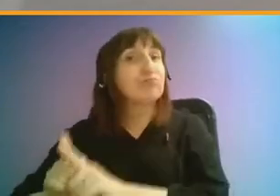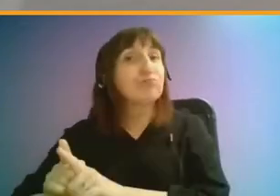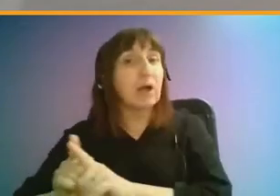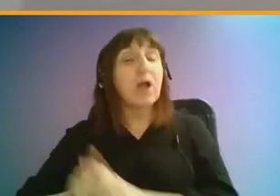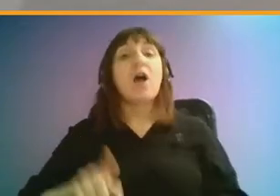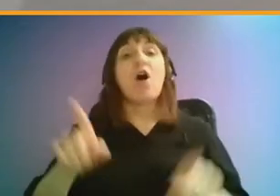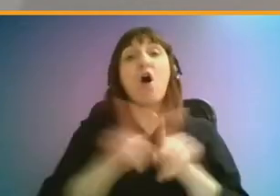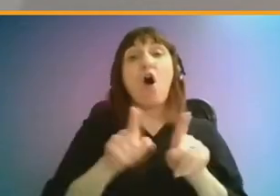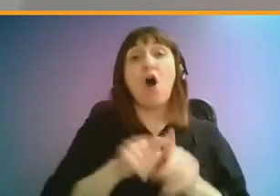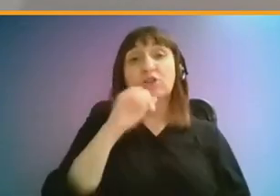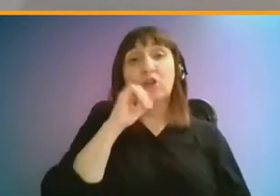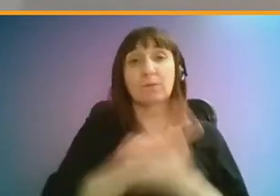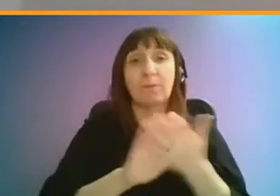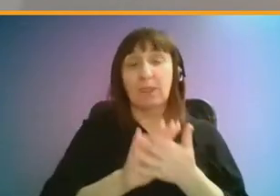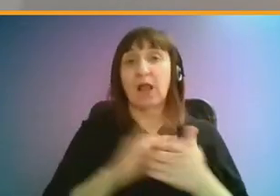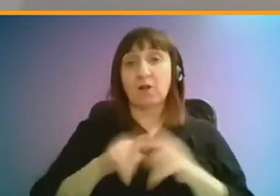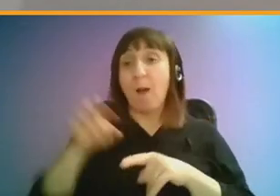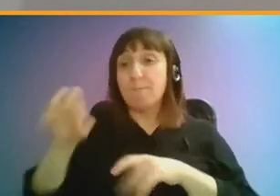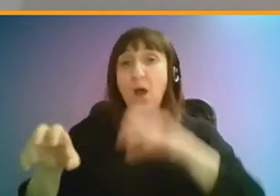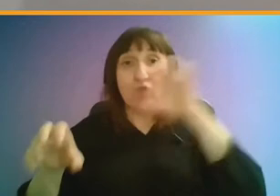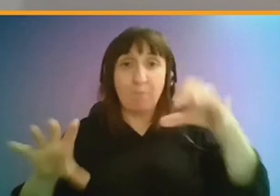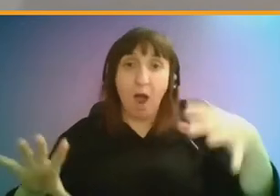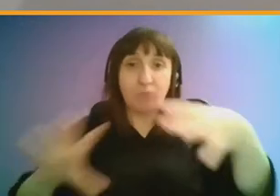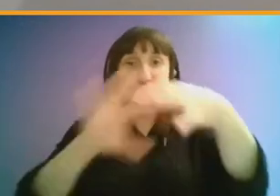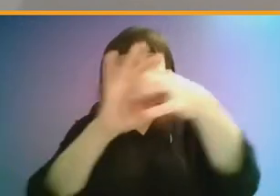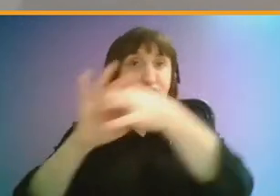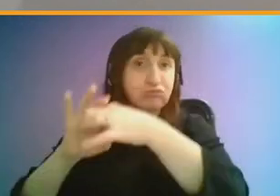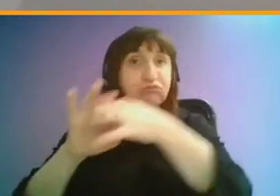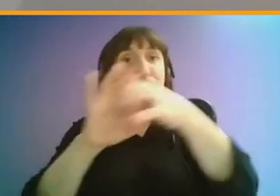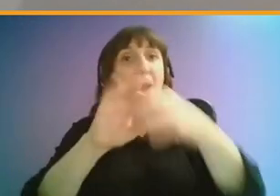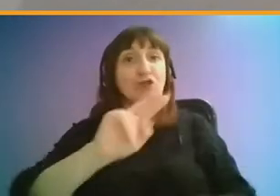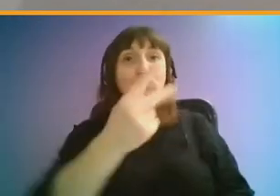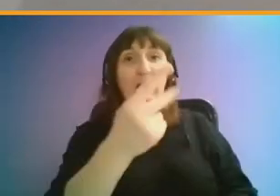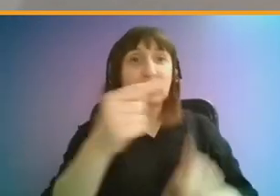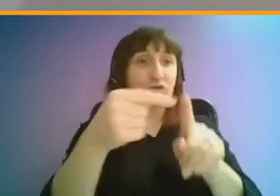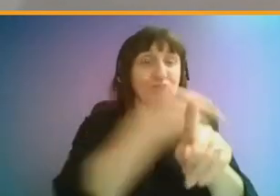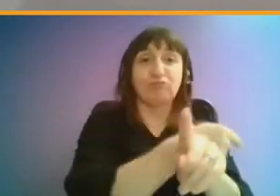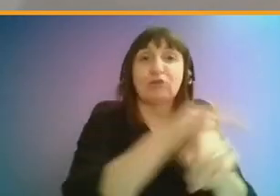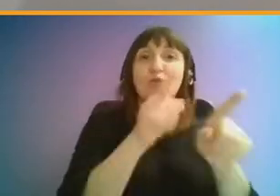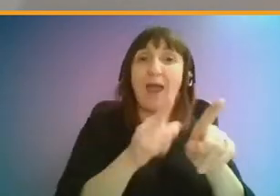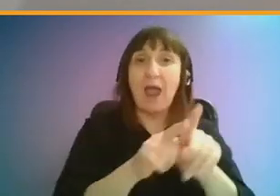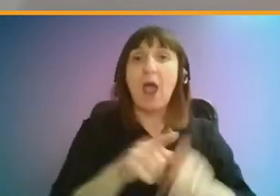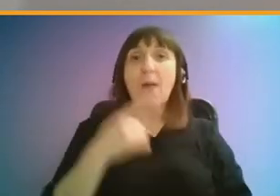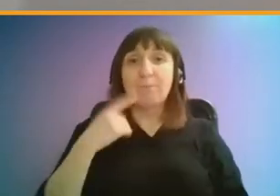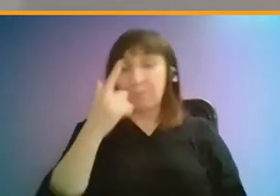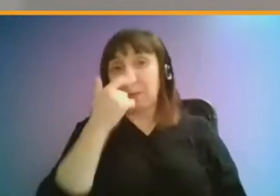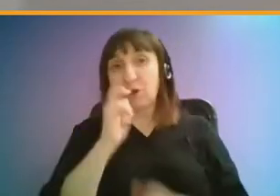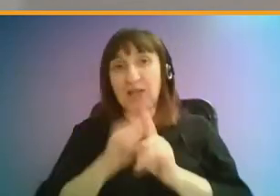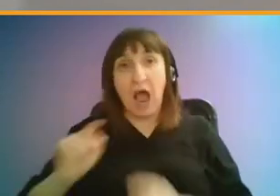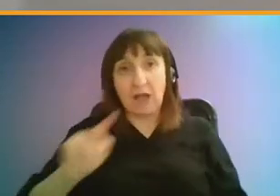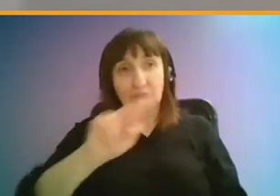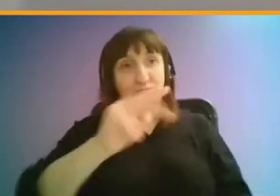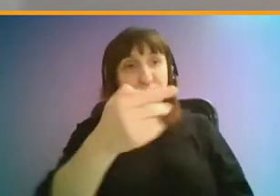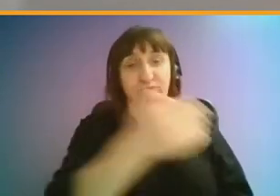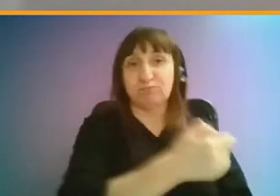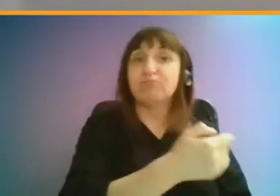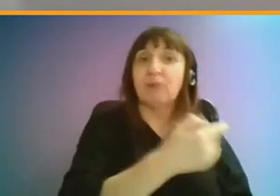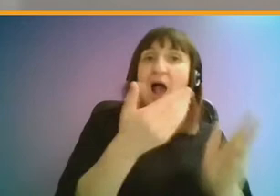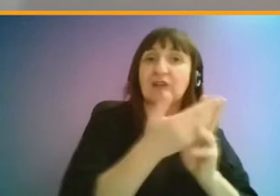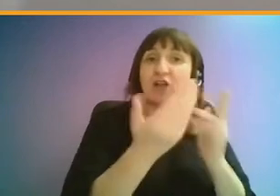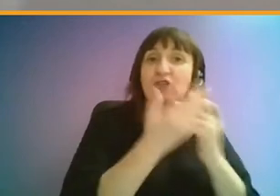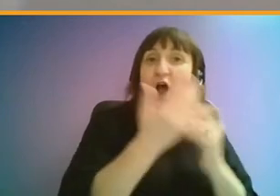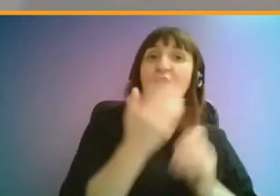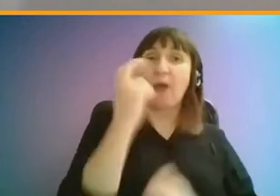to have good kind of cross borough buses and then good key interchange locations for them. So that people can easily make access between other bus services